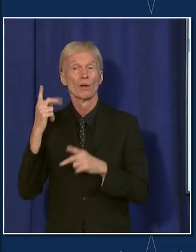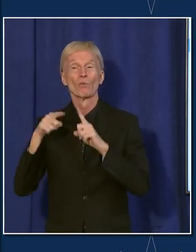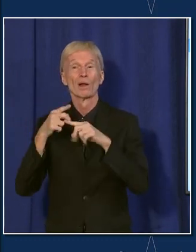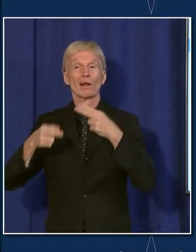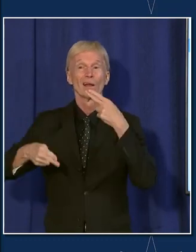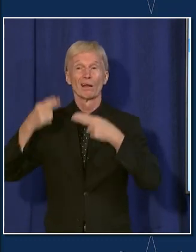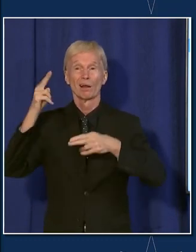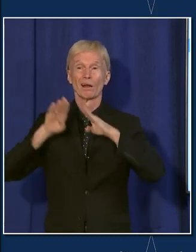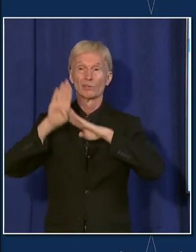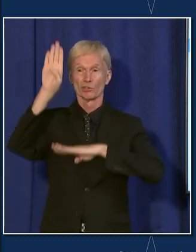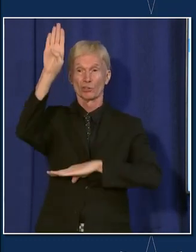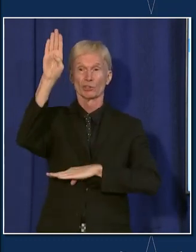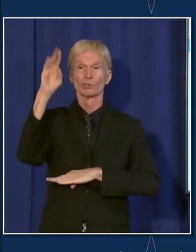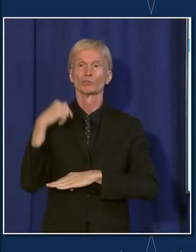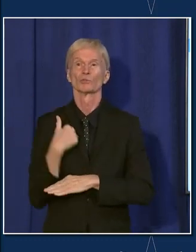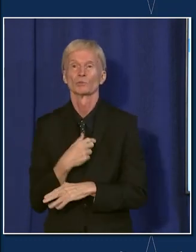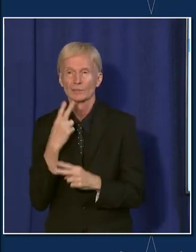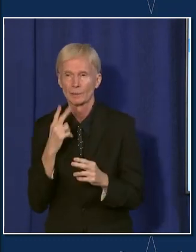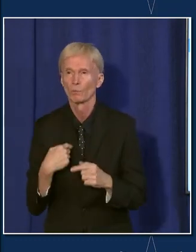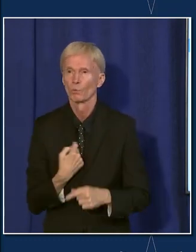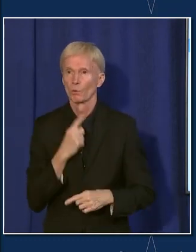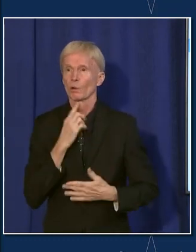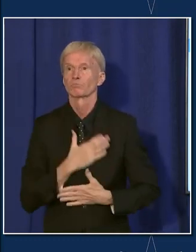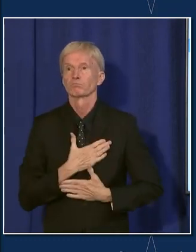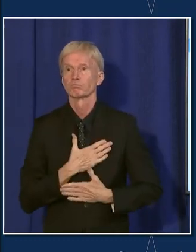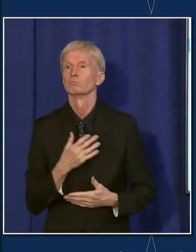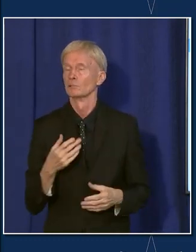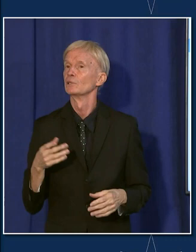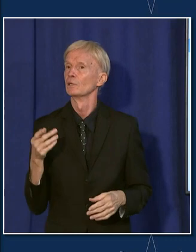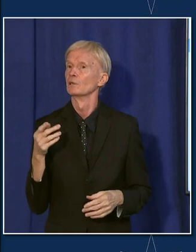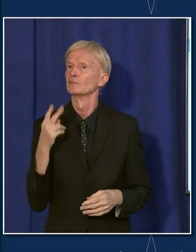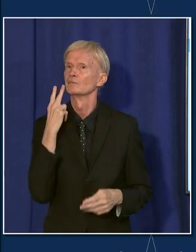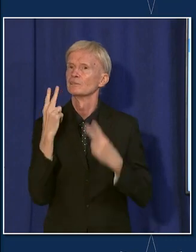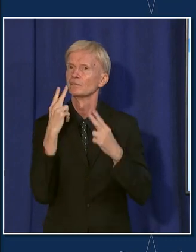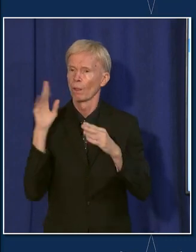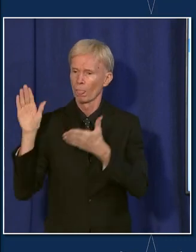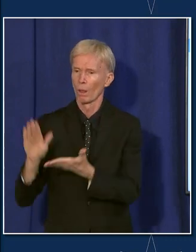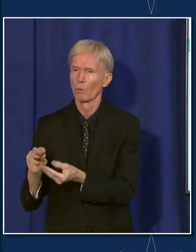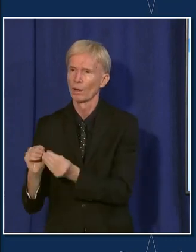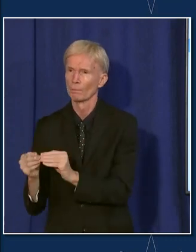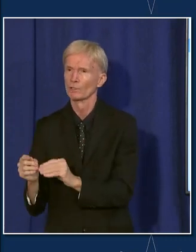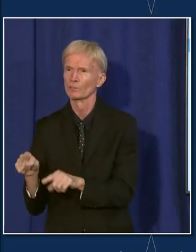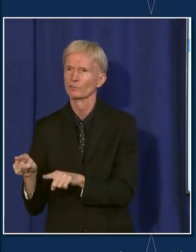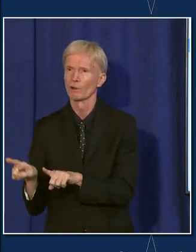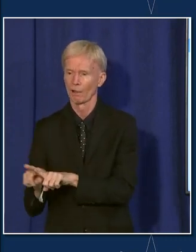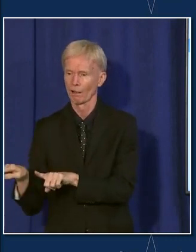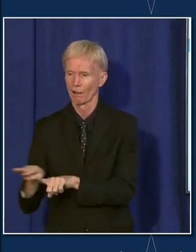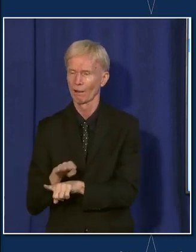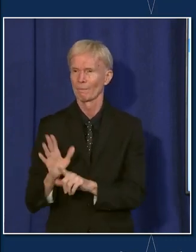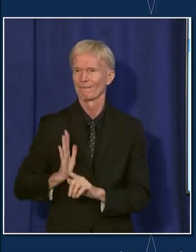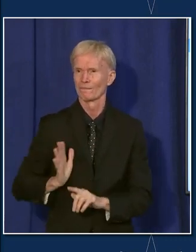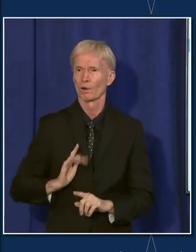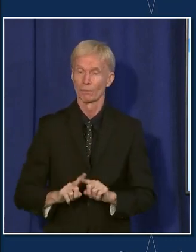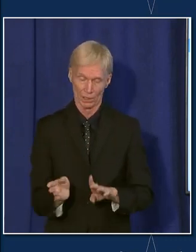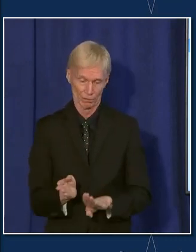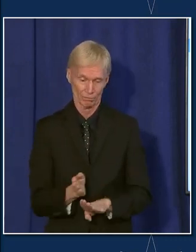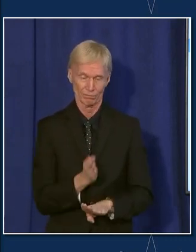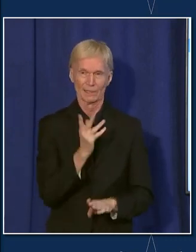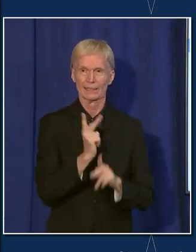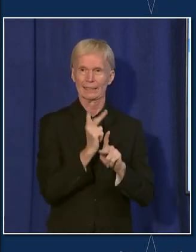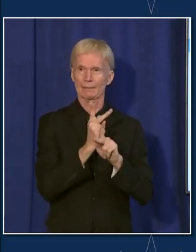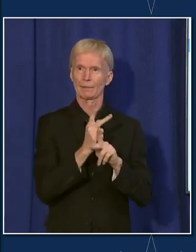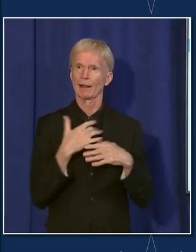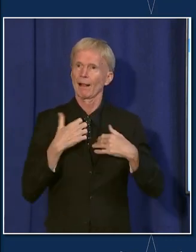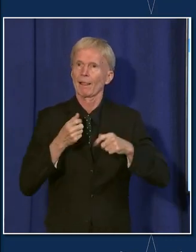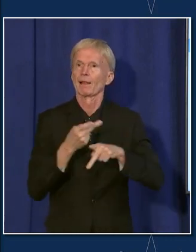in major surges. We've enjoyed them all being in the lower risk right now. And our goal is to, you know, really keep the risk down, continue to protect the health care system, and